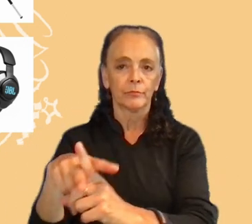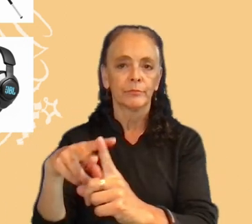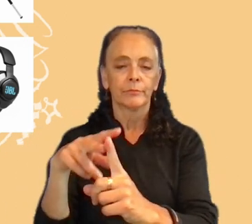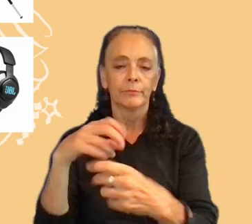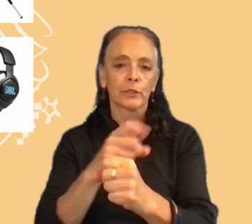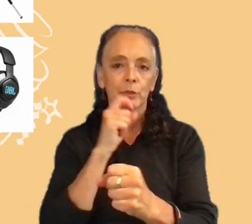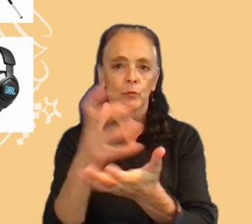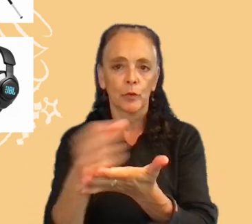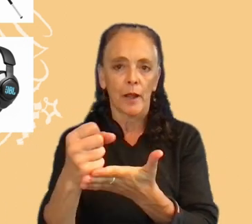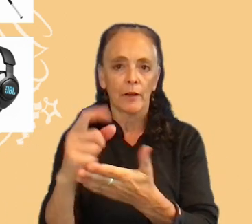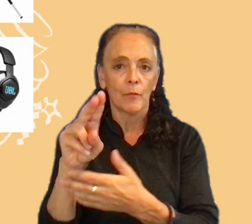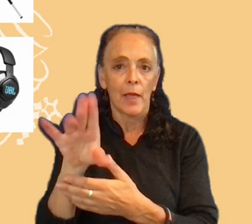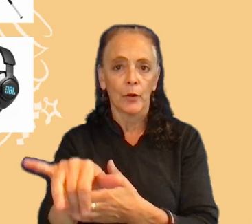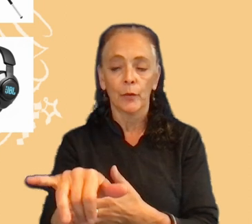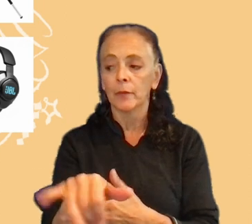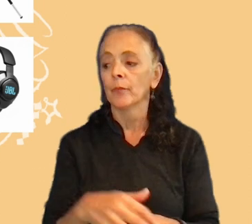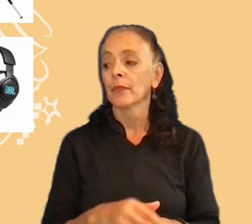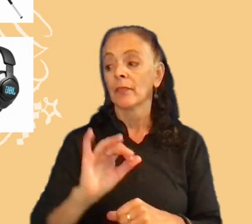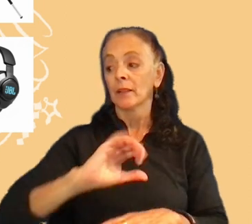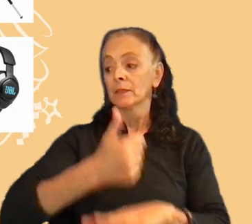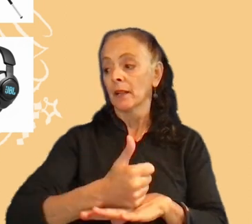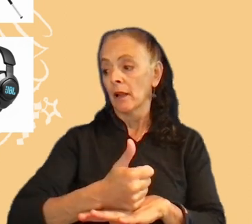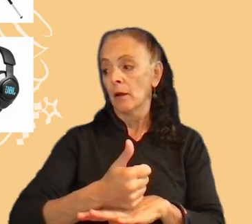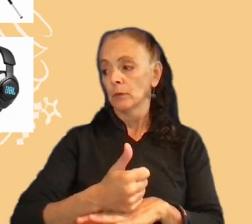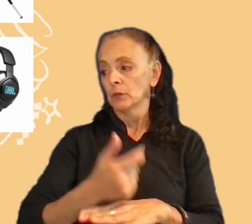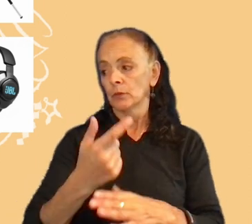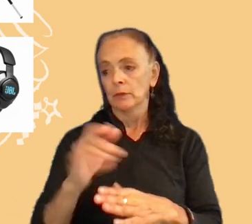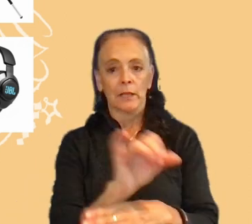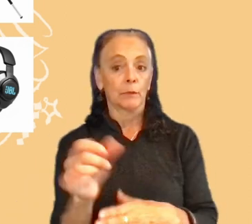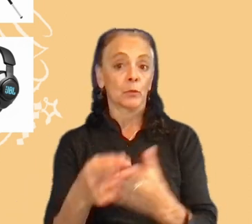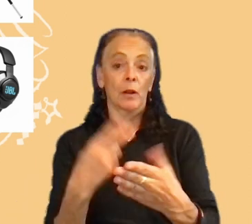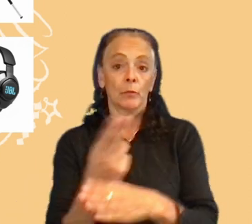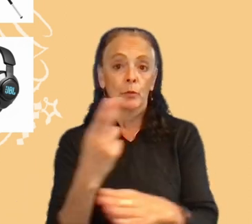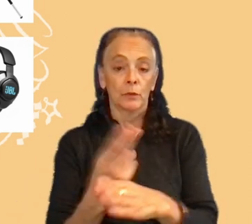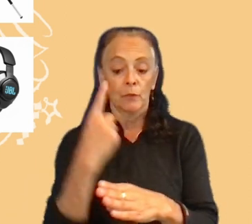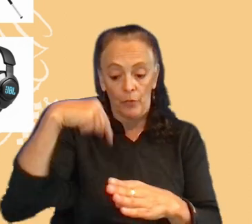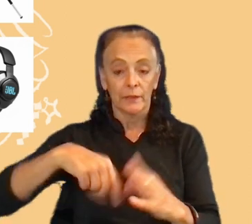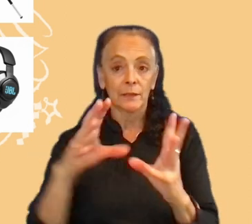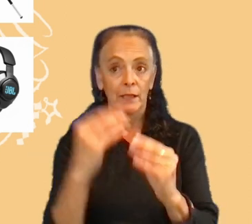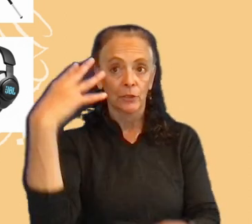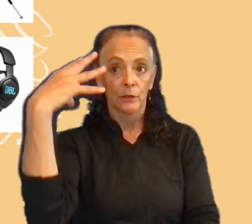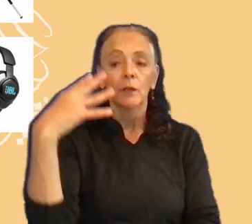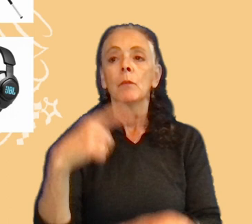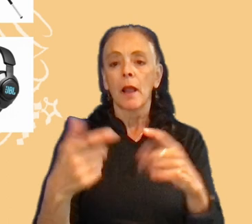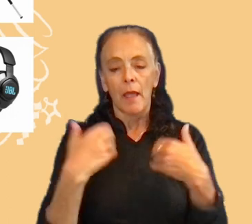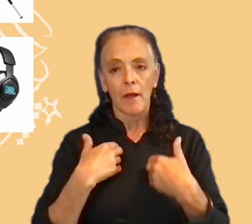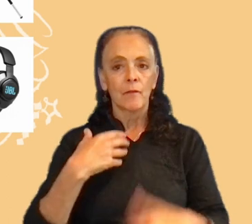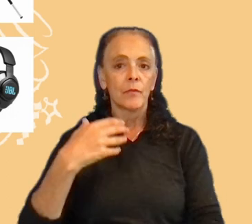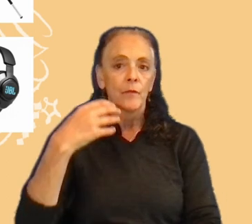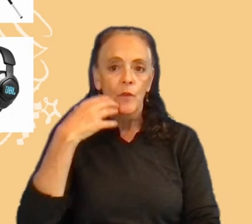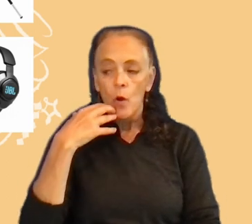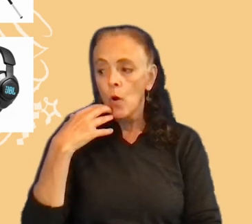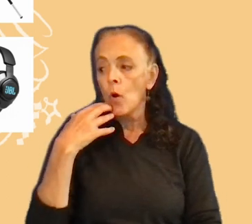this setup was basically the one I'm using to record this session. But, I had the phone here, and would talk to the